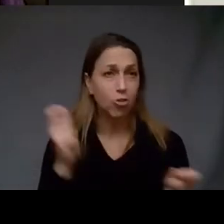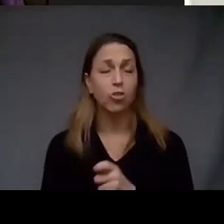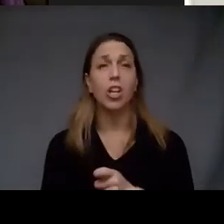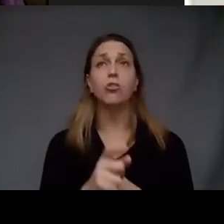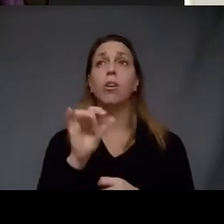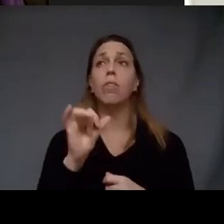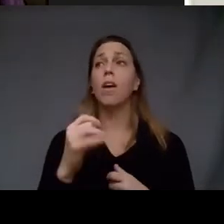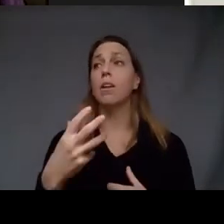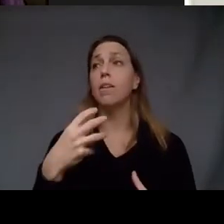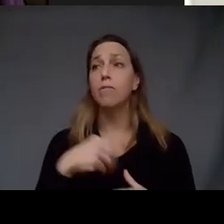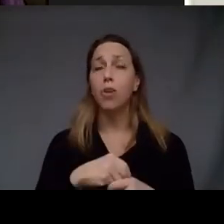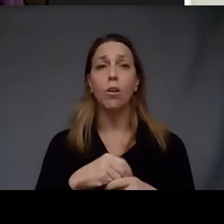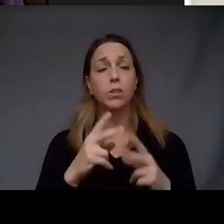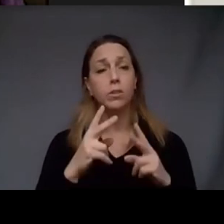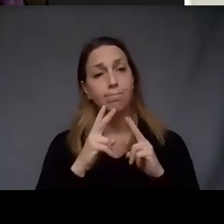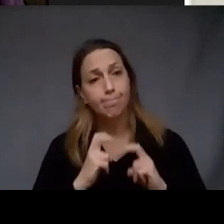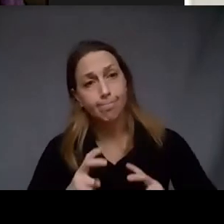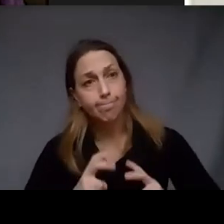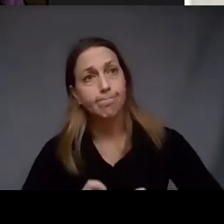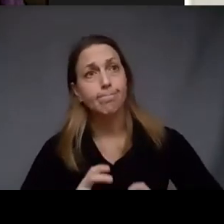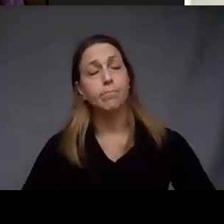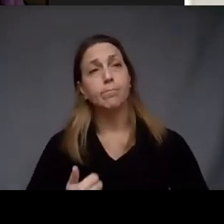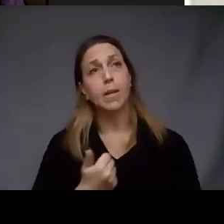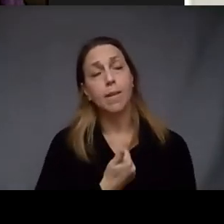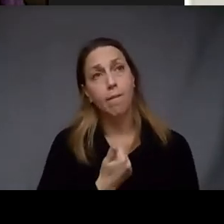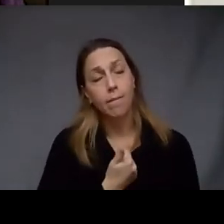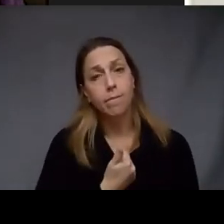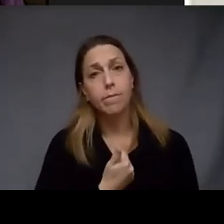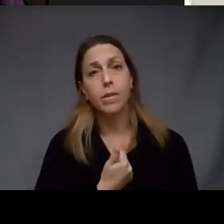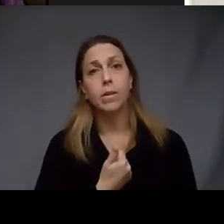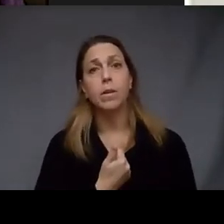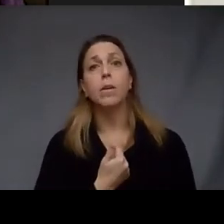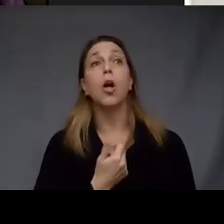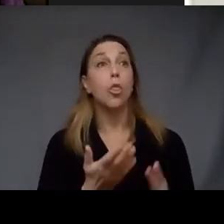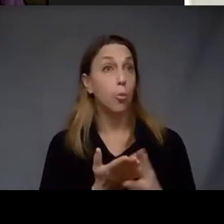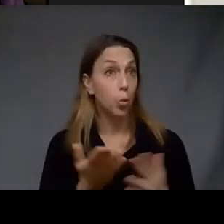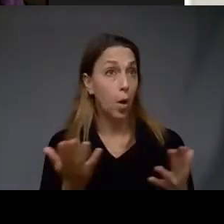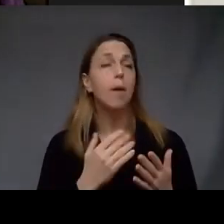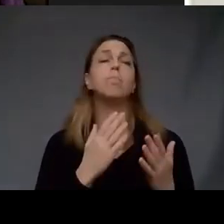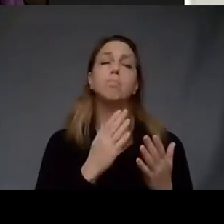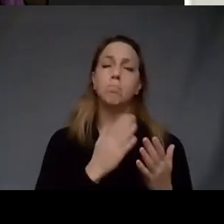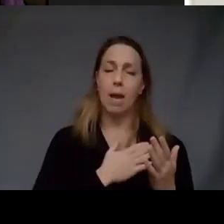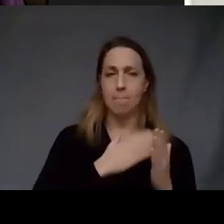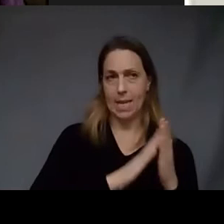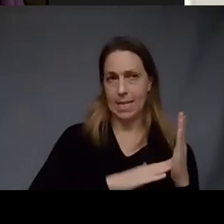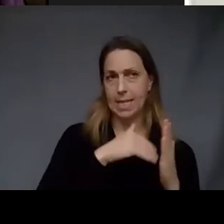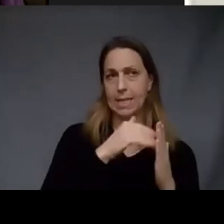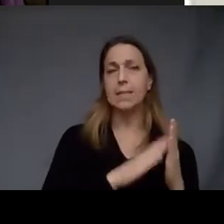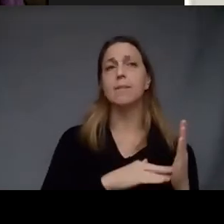introspection which I would do partly through my paintings and